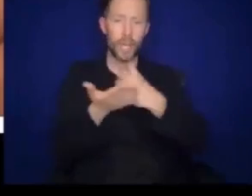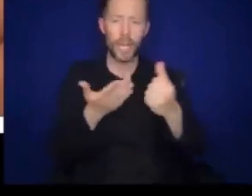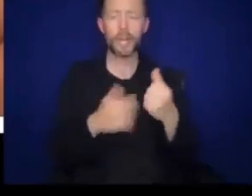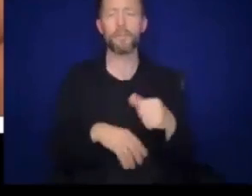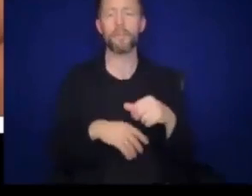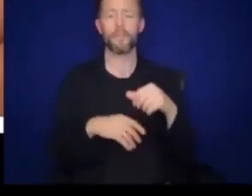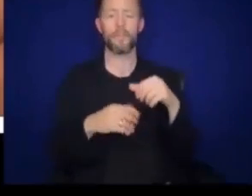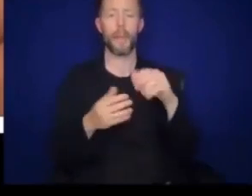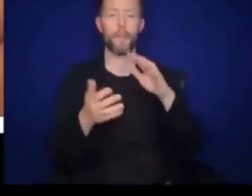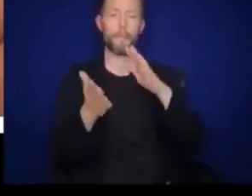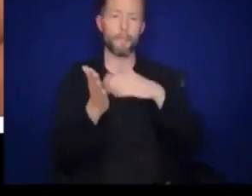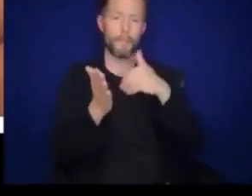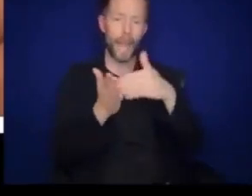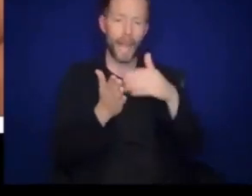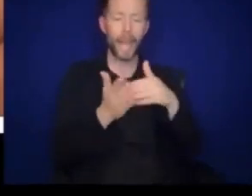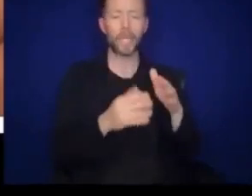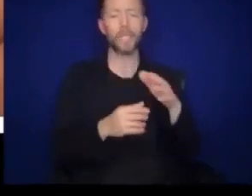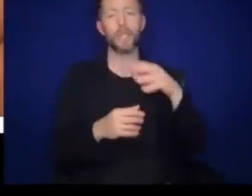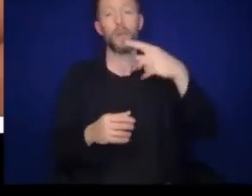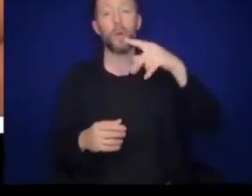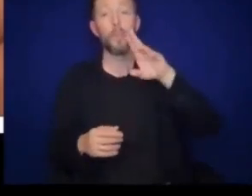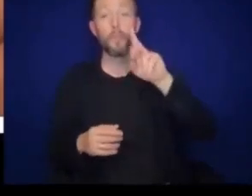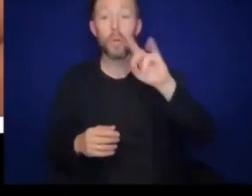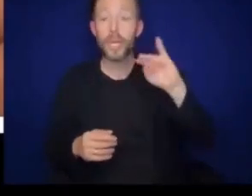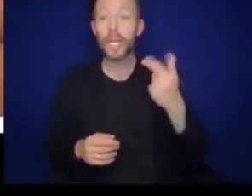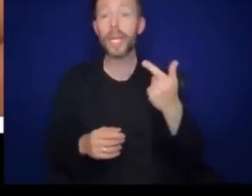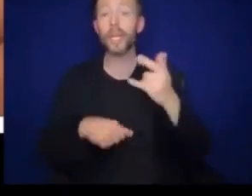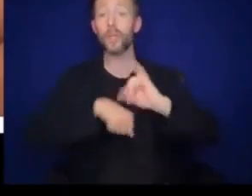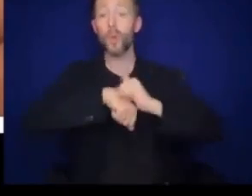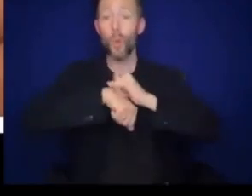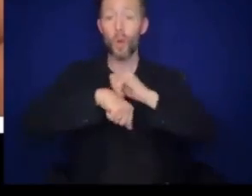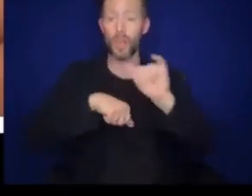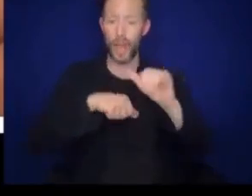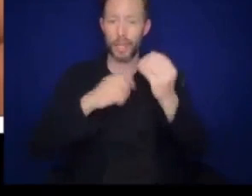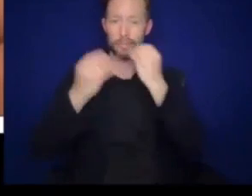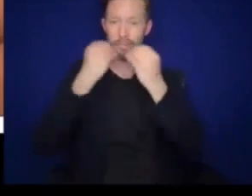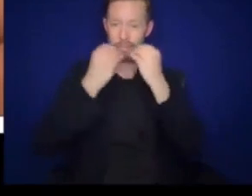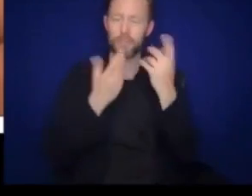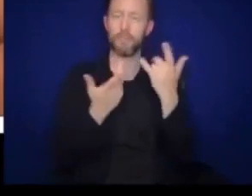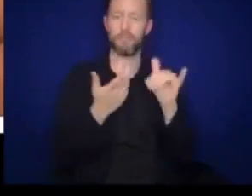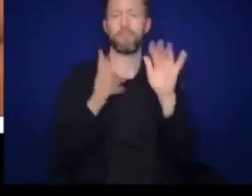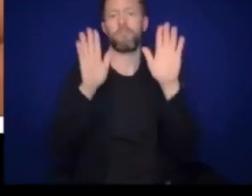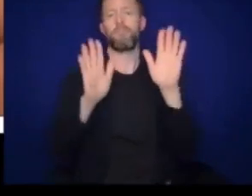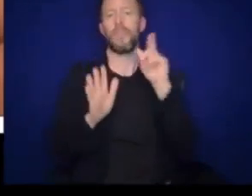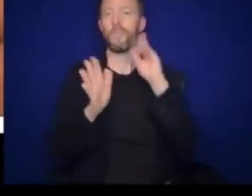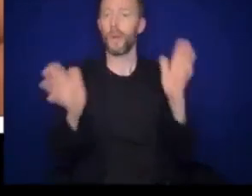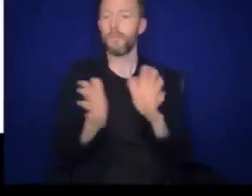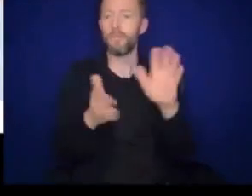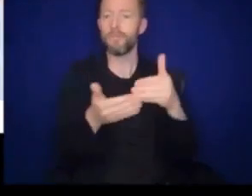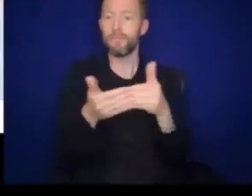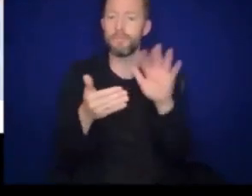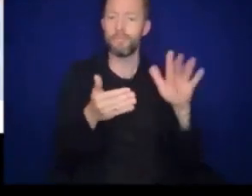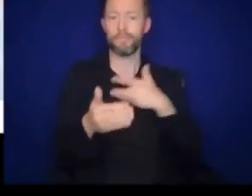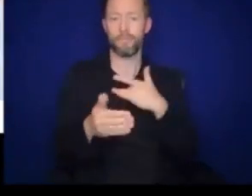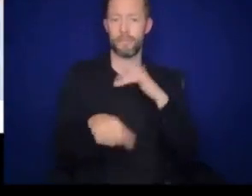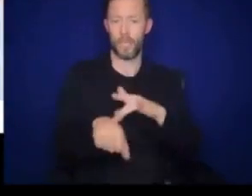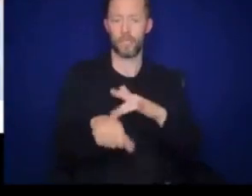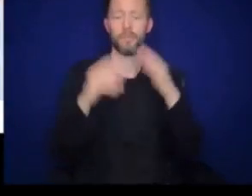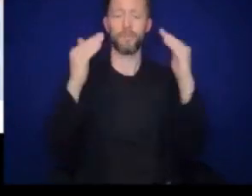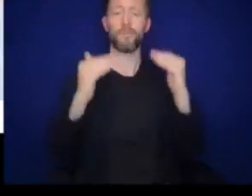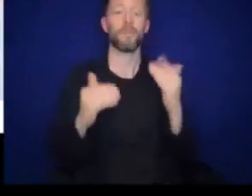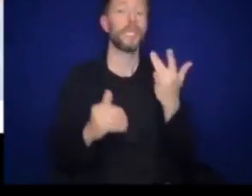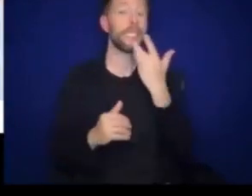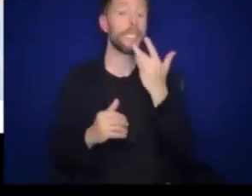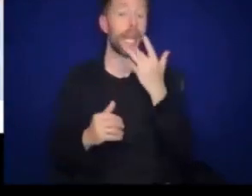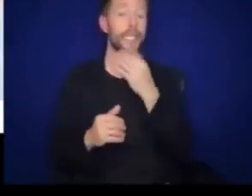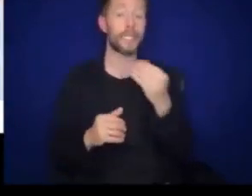and edible substances such as yogurt or pudding. All great for baby's sense of touch. Taste